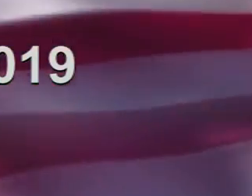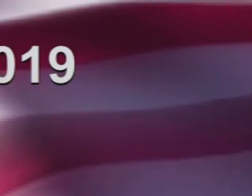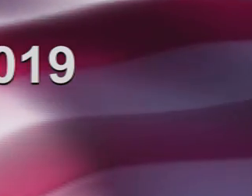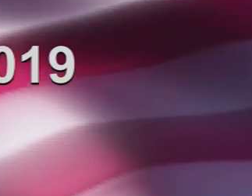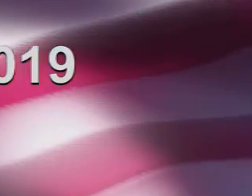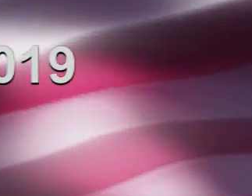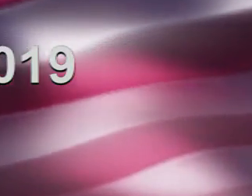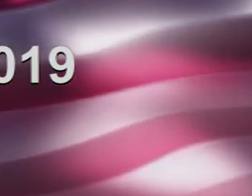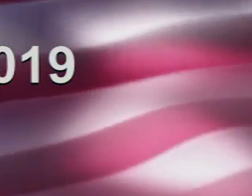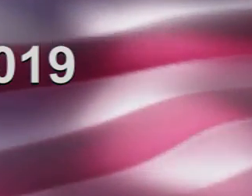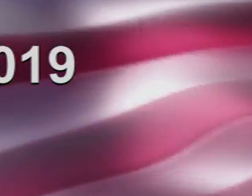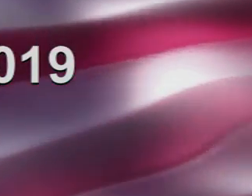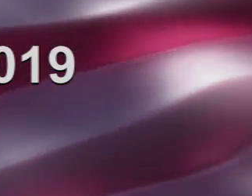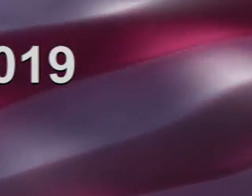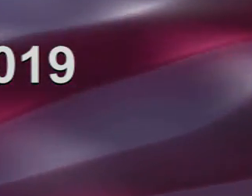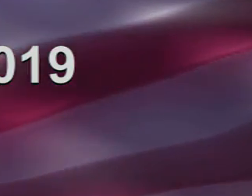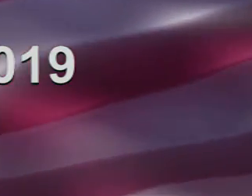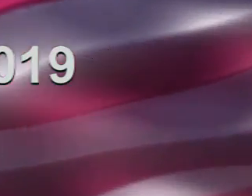We'll be right back.